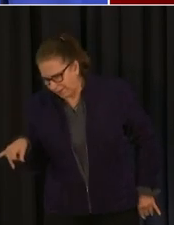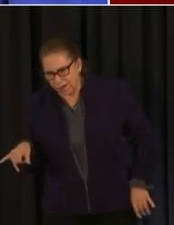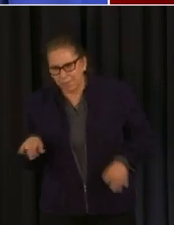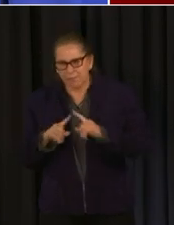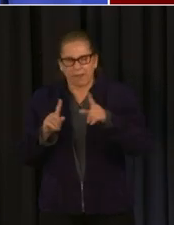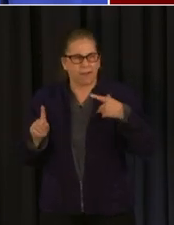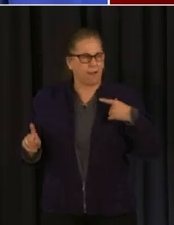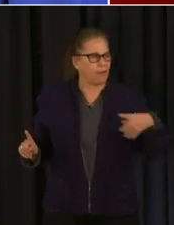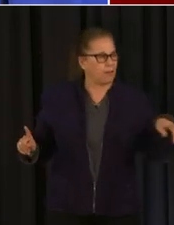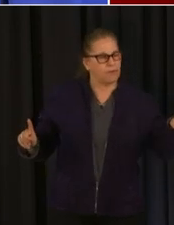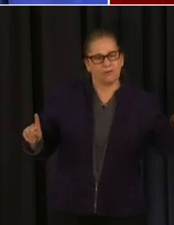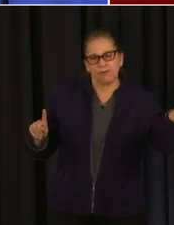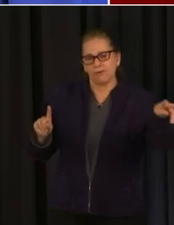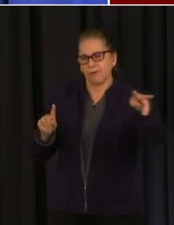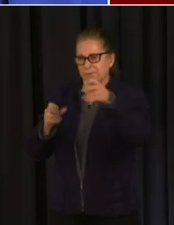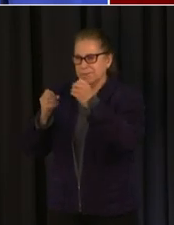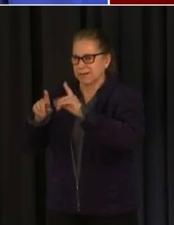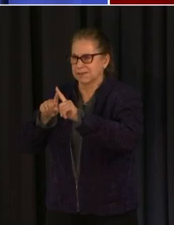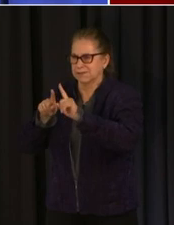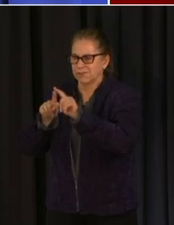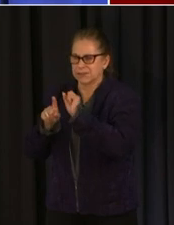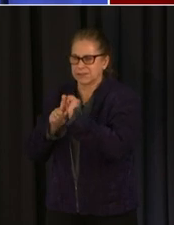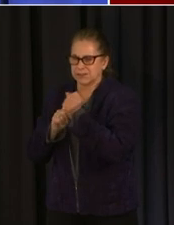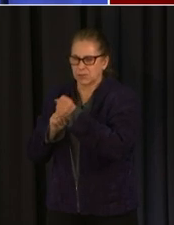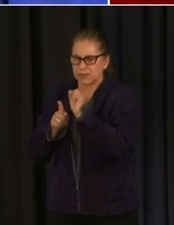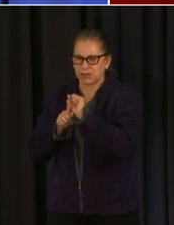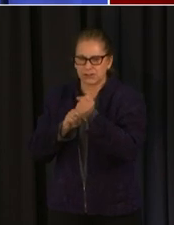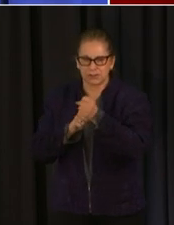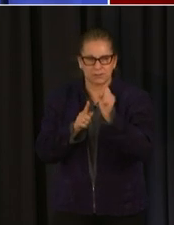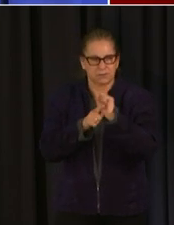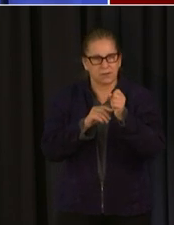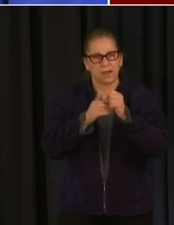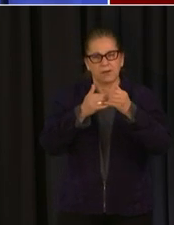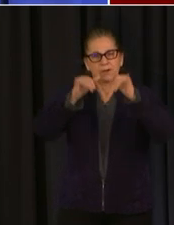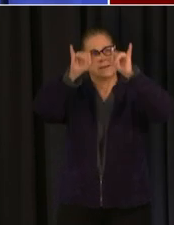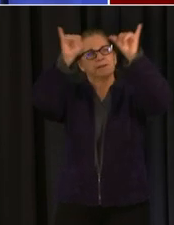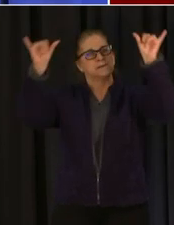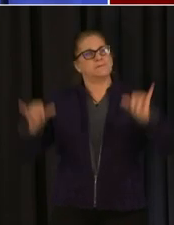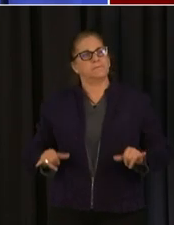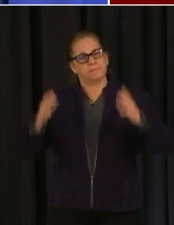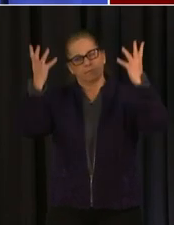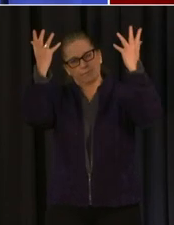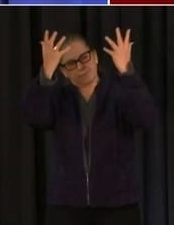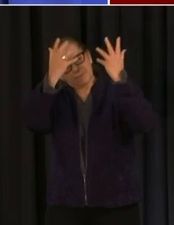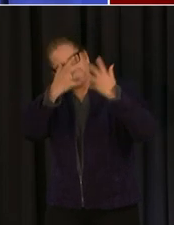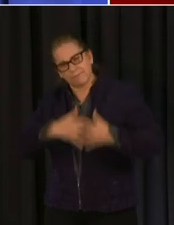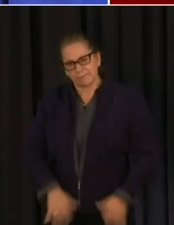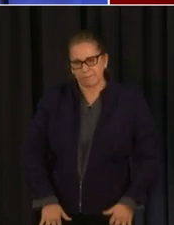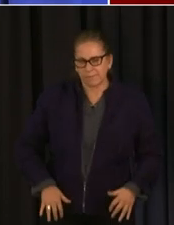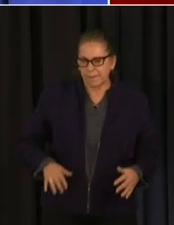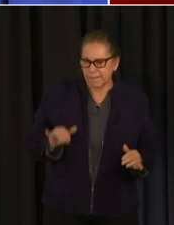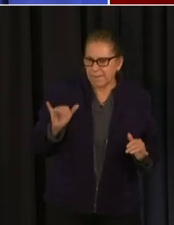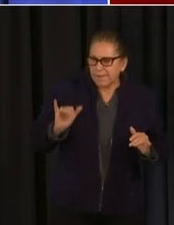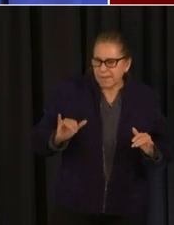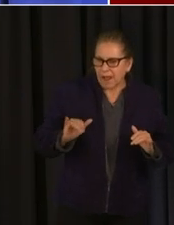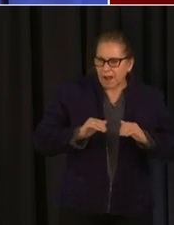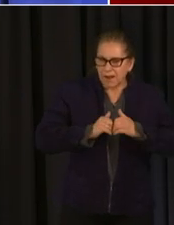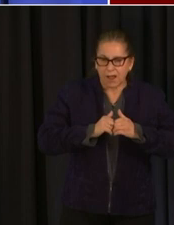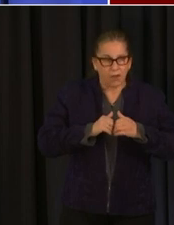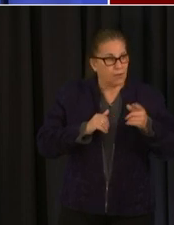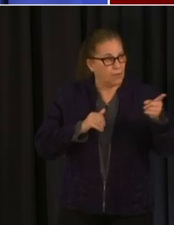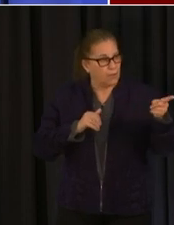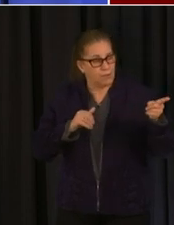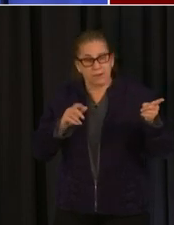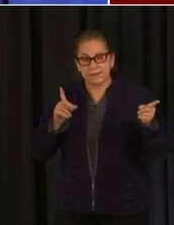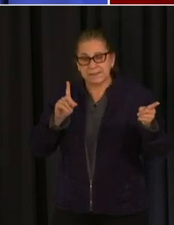things um to see how the system is performing understood and it says you're reviewing health guide or dc health is reviewing health